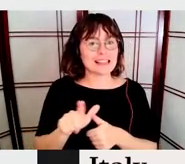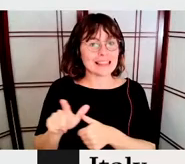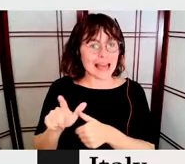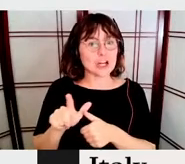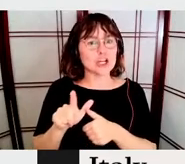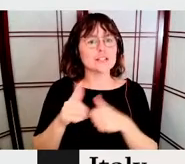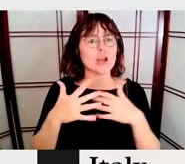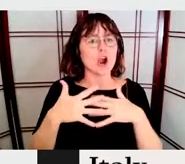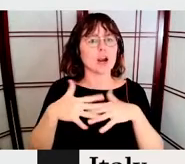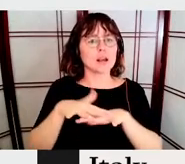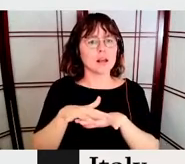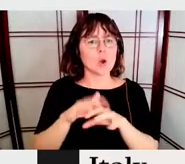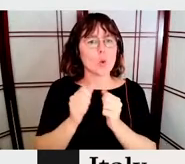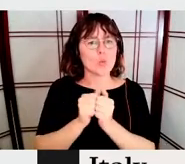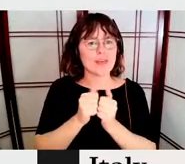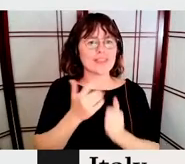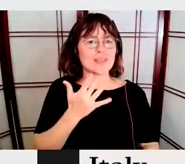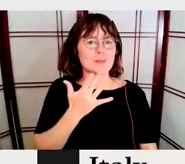Beautiful.